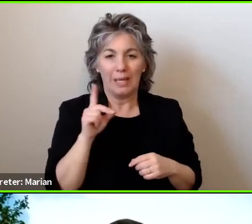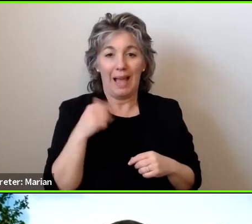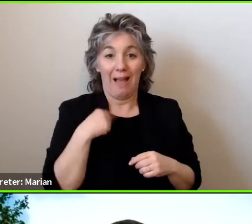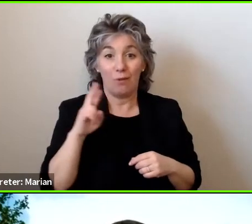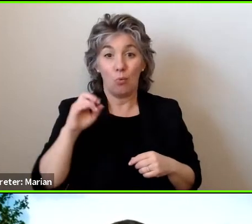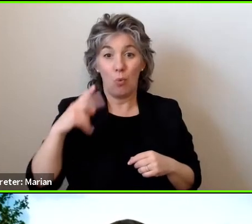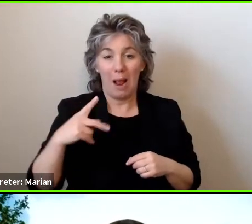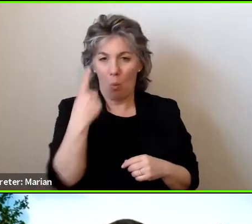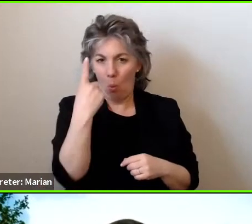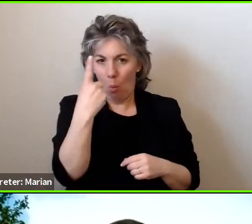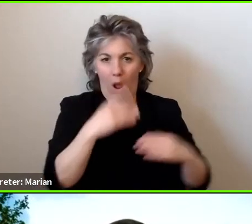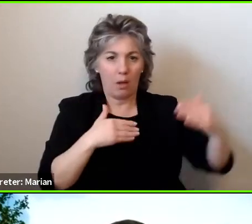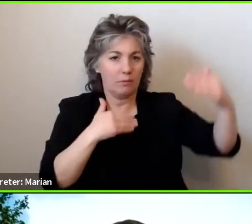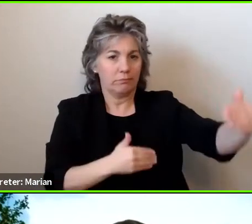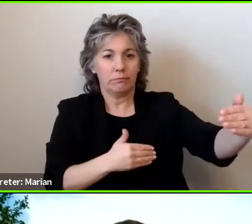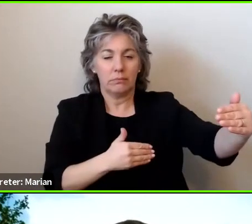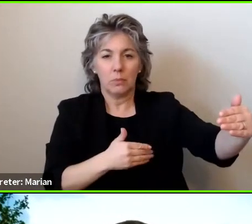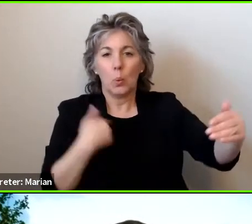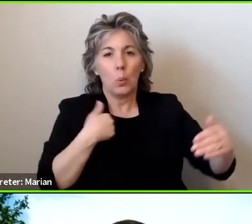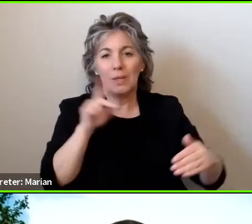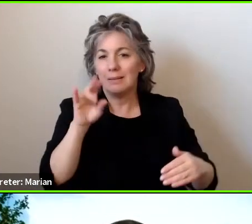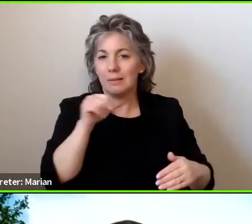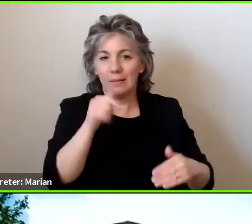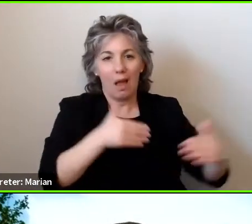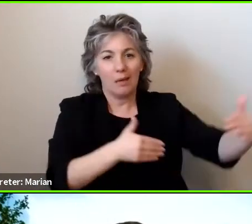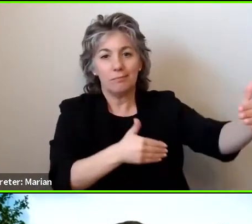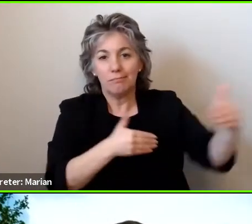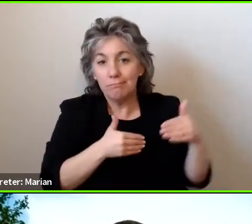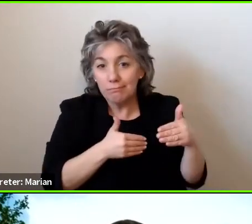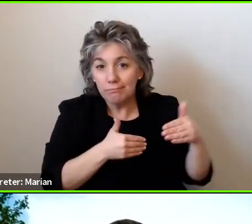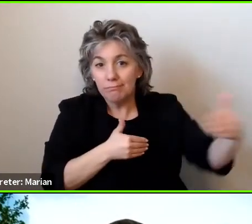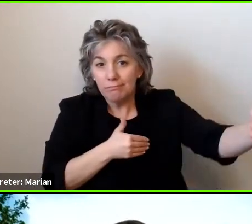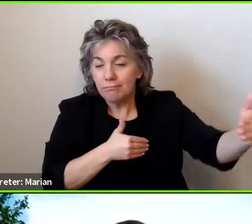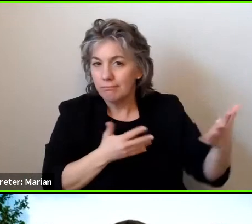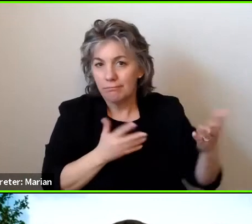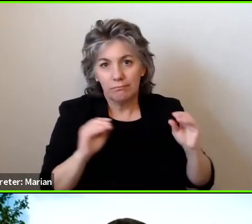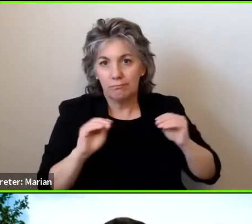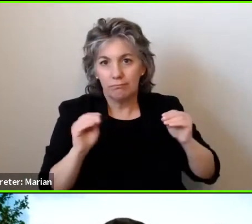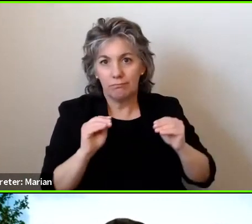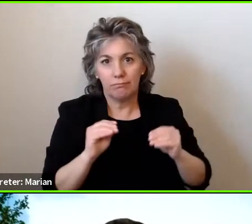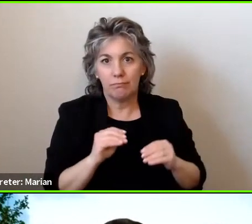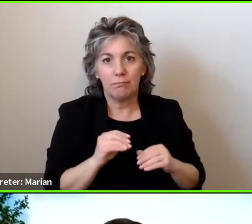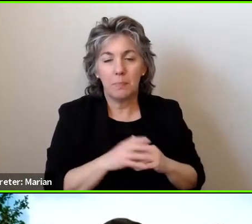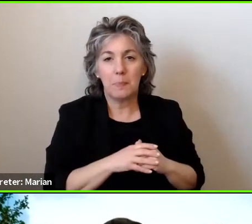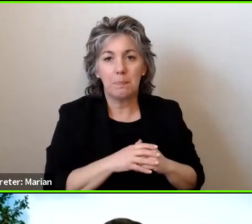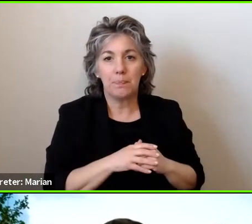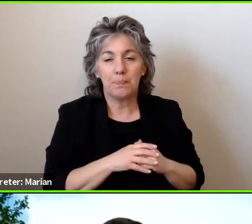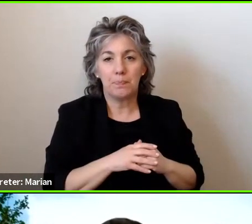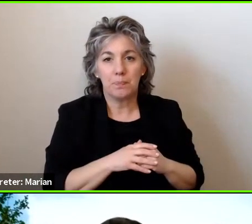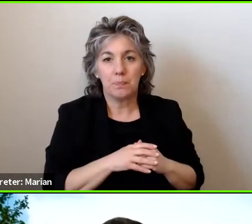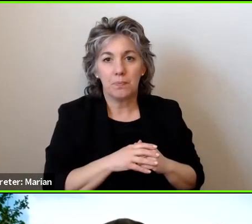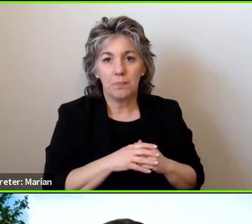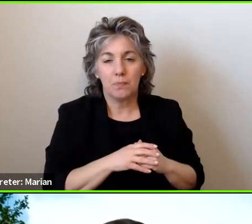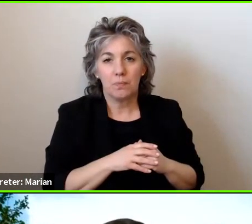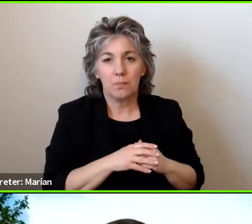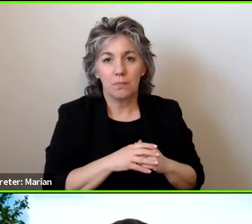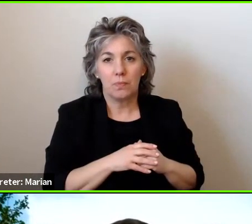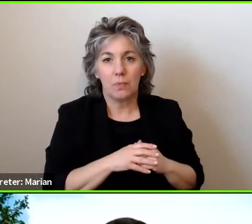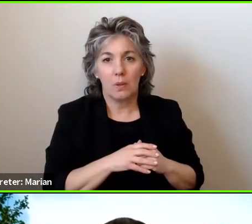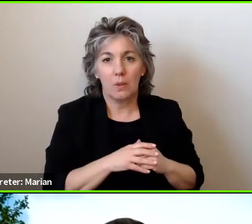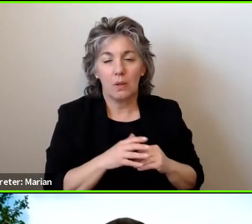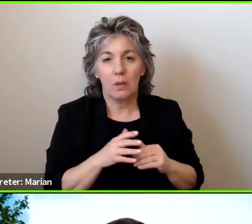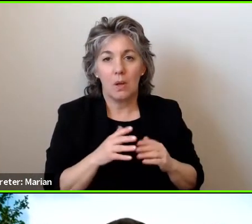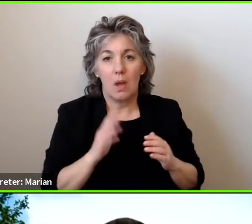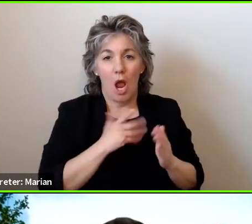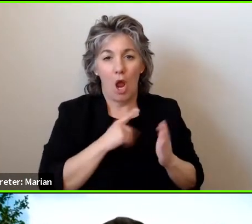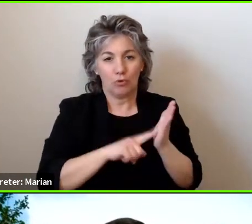we didn't study the ramp length as part of our protocol. But I think what you've